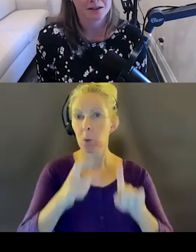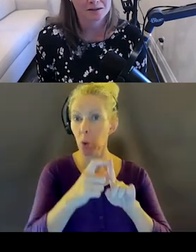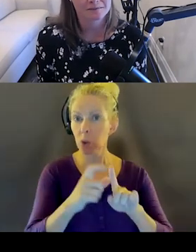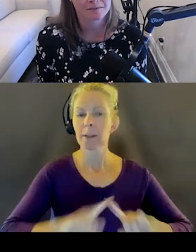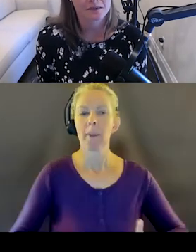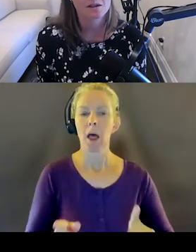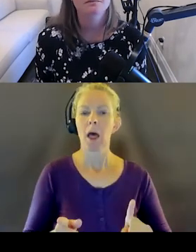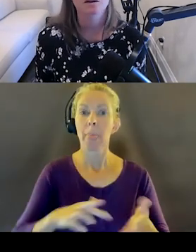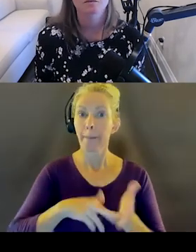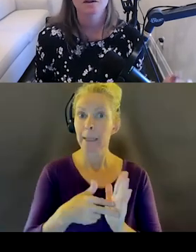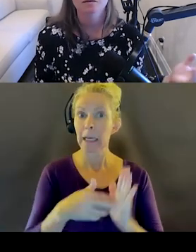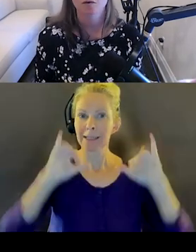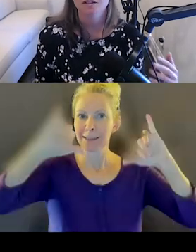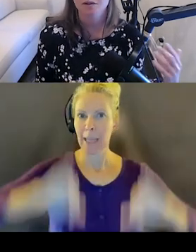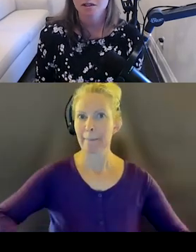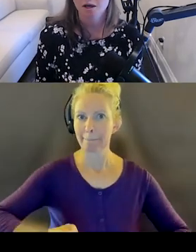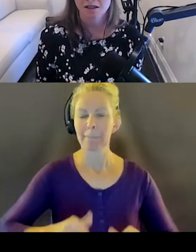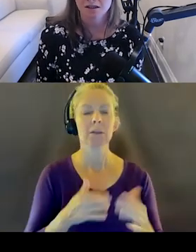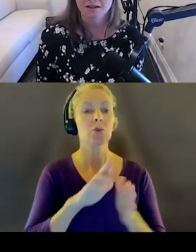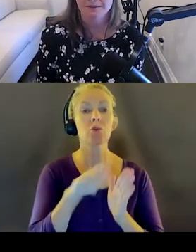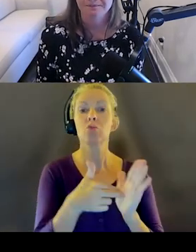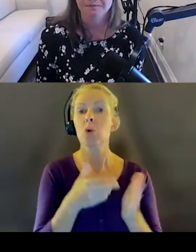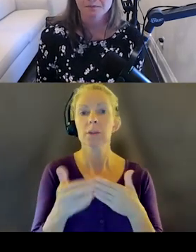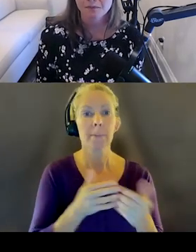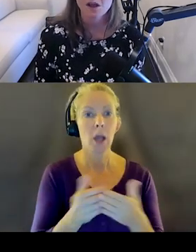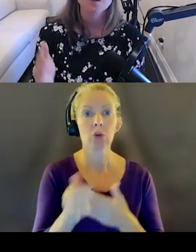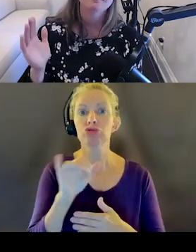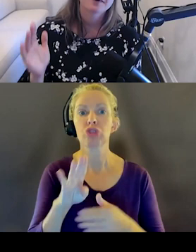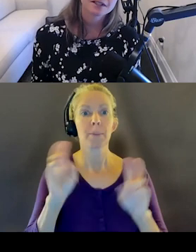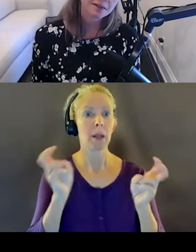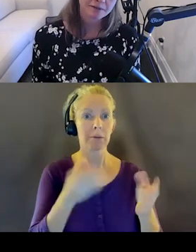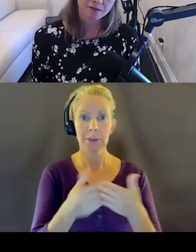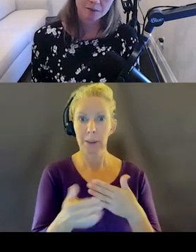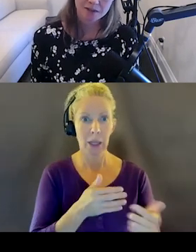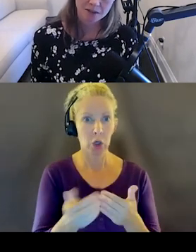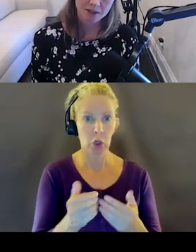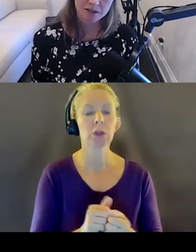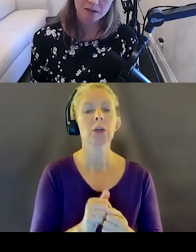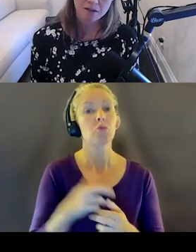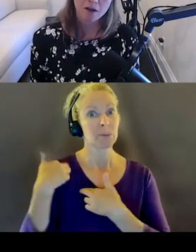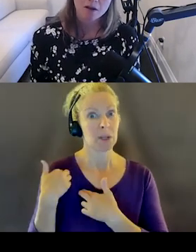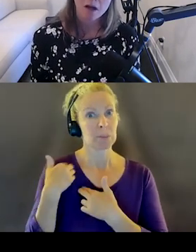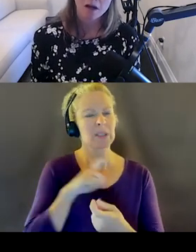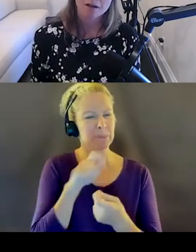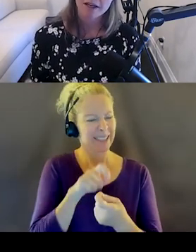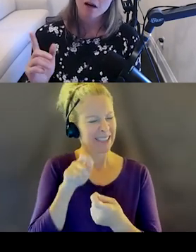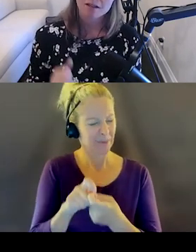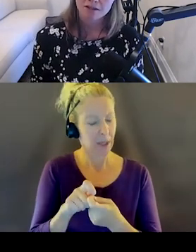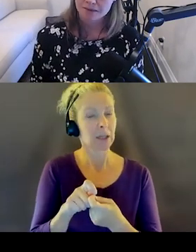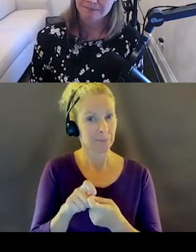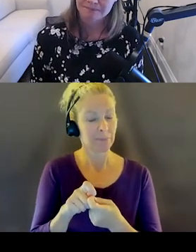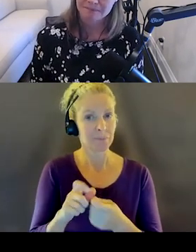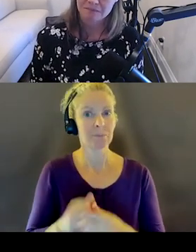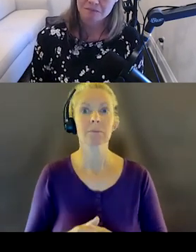doesn't really matter. It doesn't matter what your role is, what your job title is. You have very specific responsibilities, like